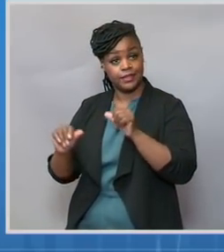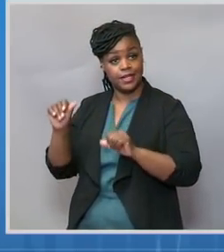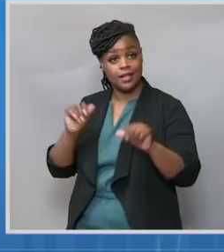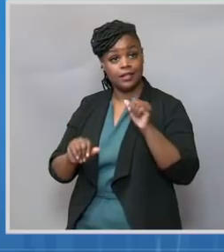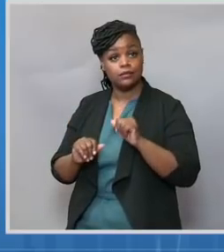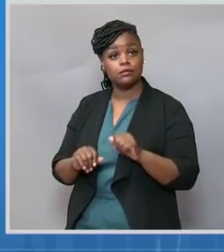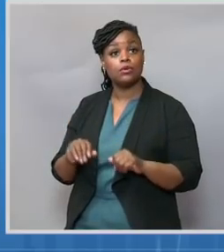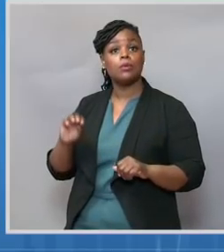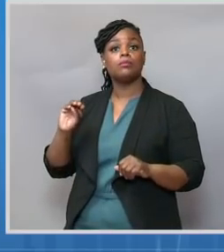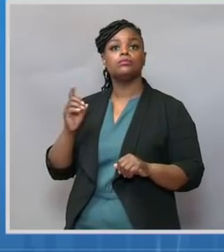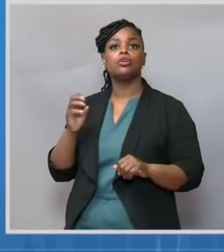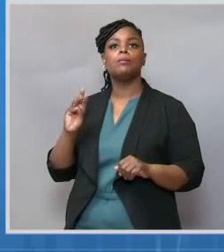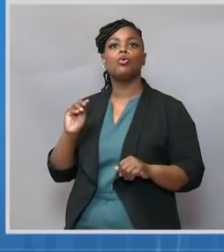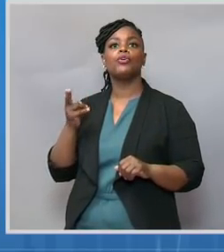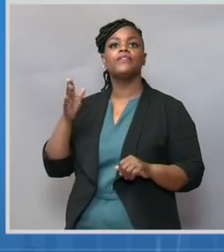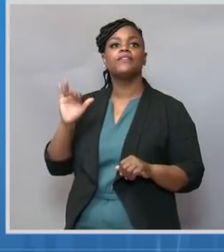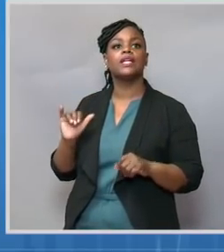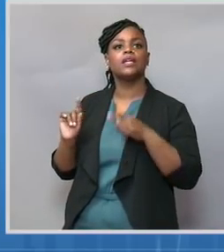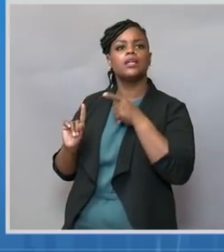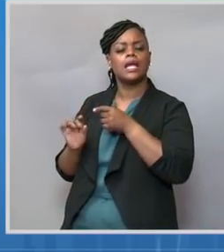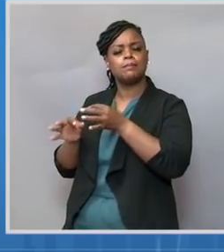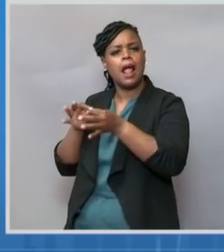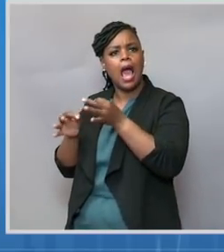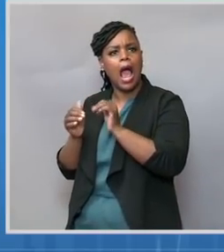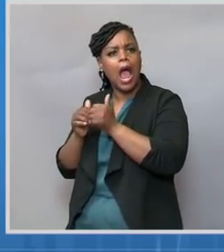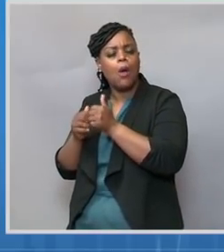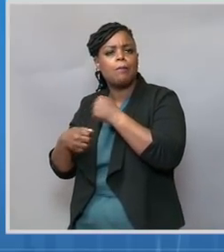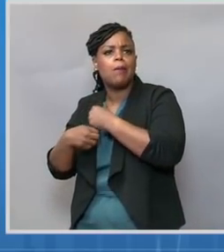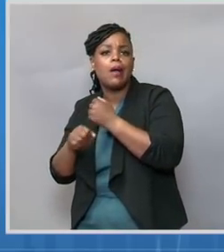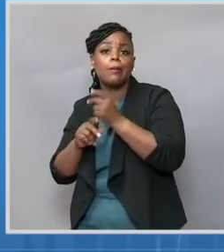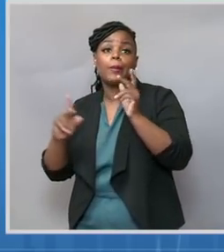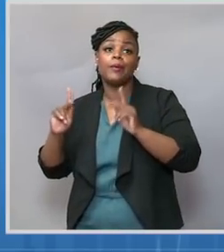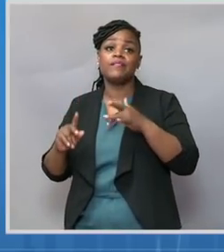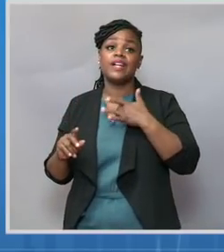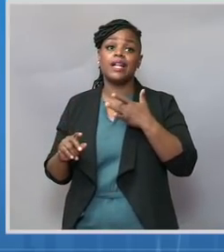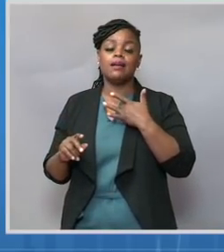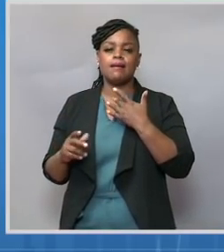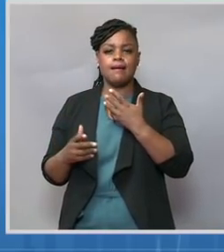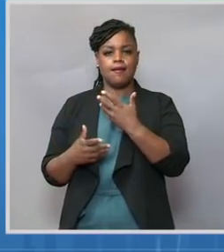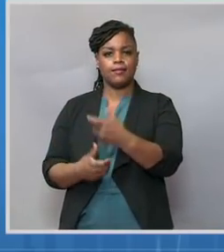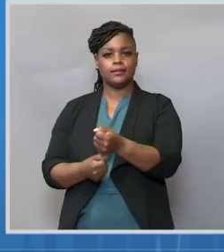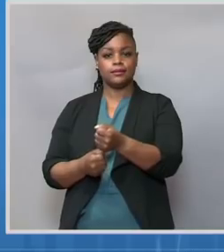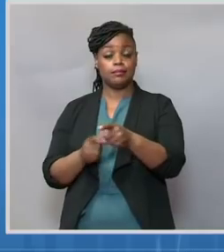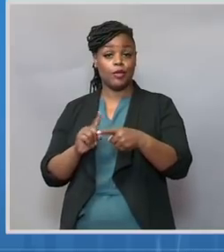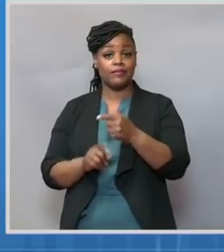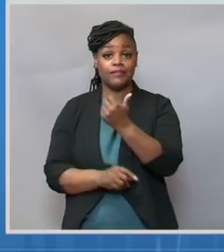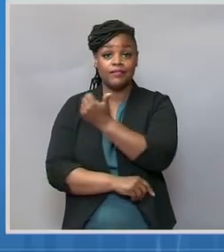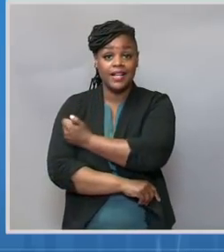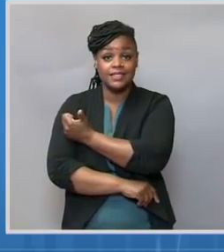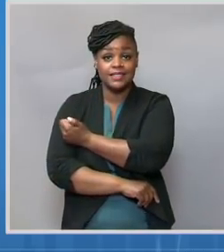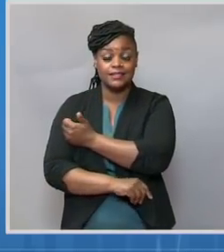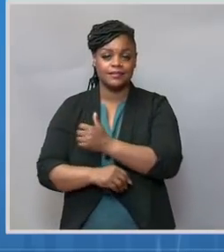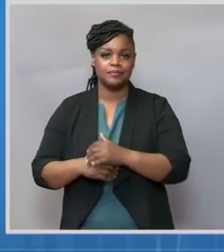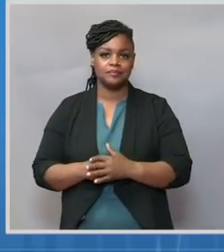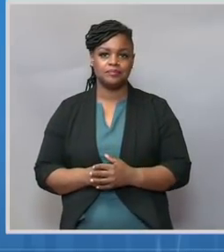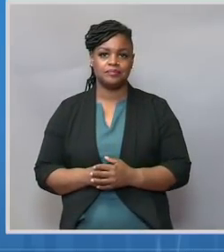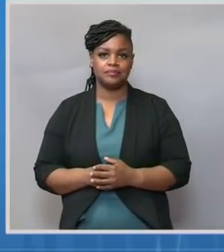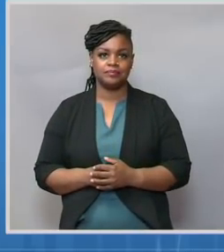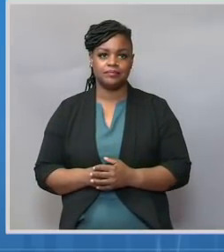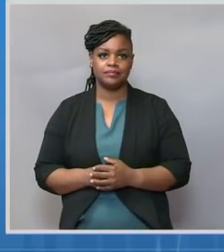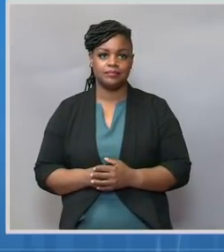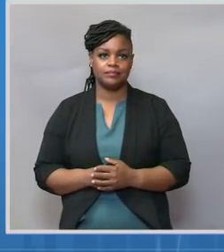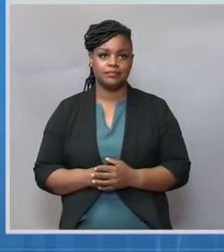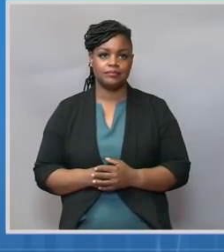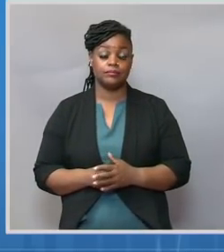vaccine competence. But first, I want to step back to provide an overview of where we are in our